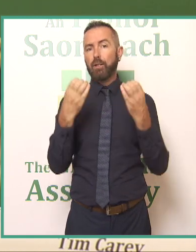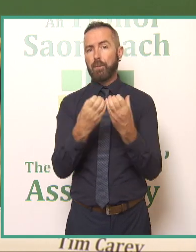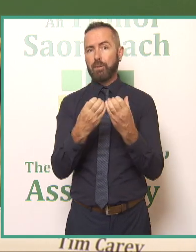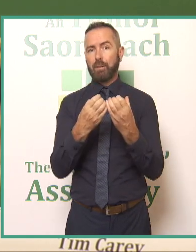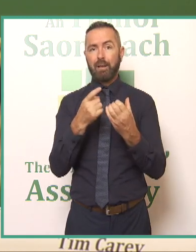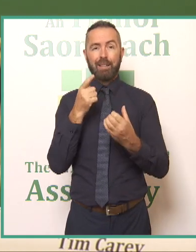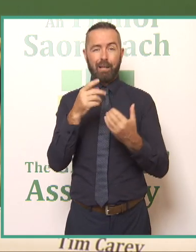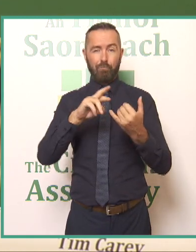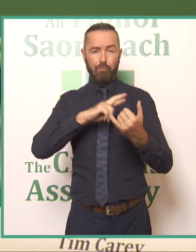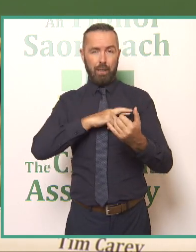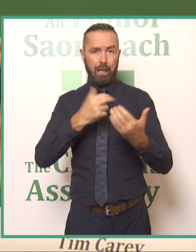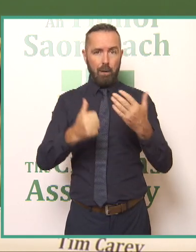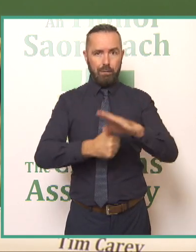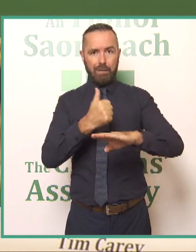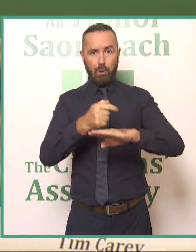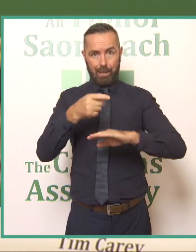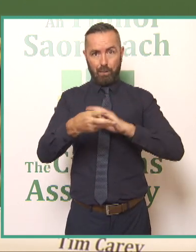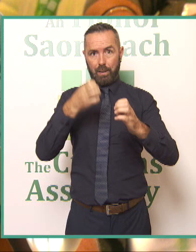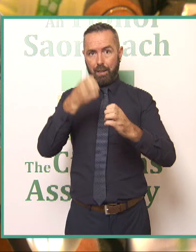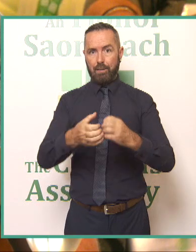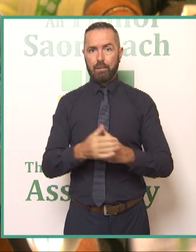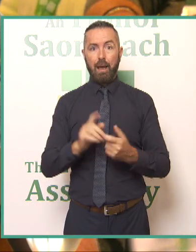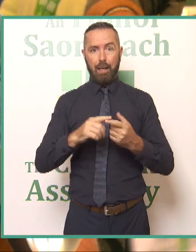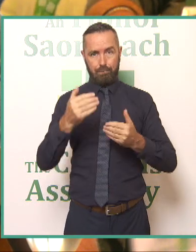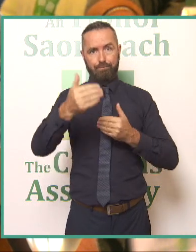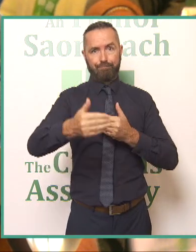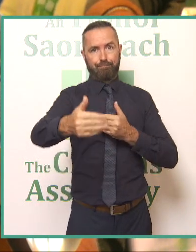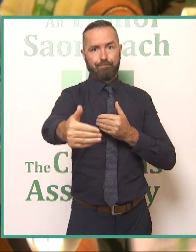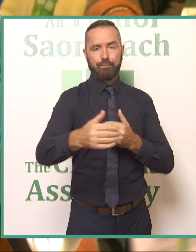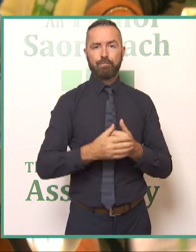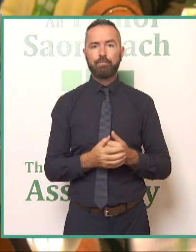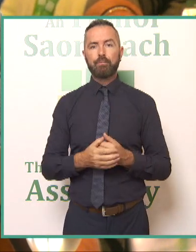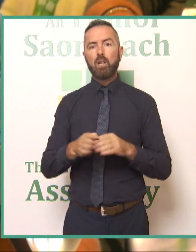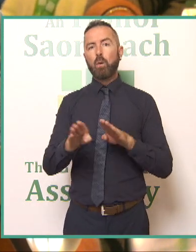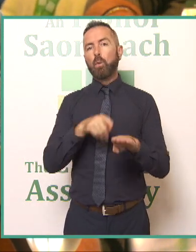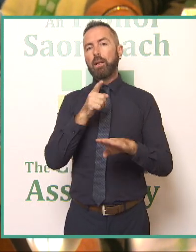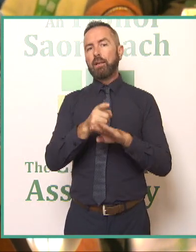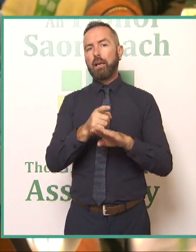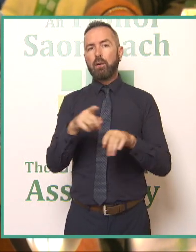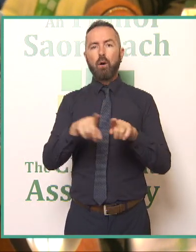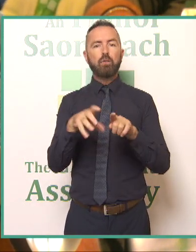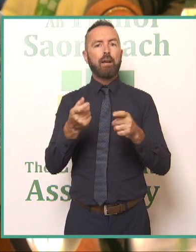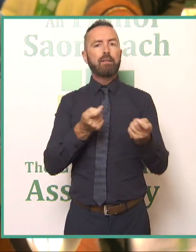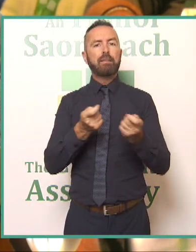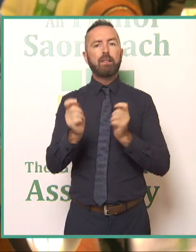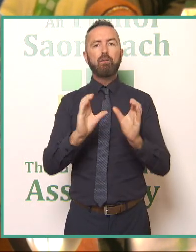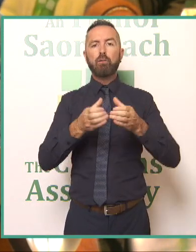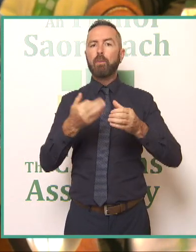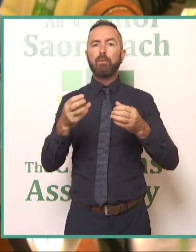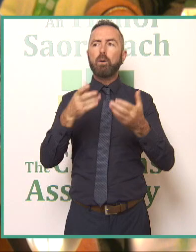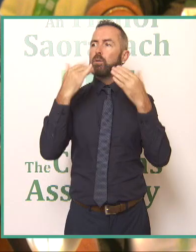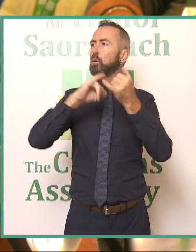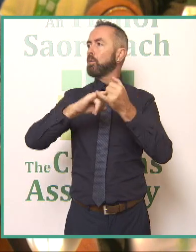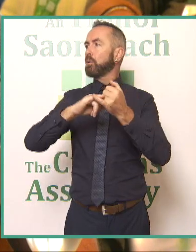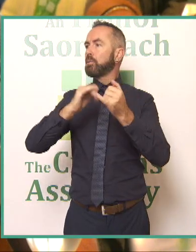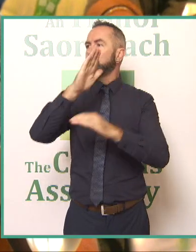setting or the setup that we'll have for for this weekend and in that as well the steering group if you want to raise your hands so